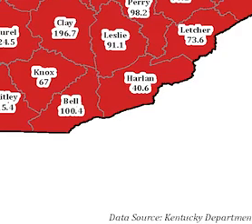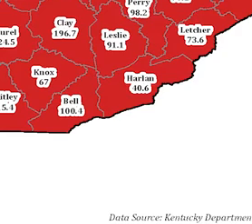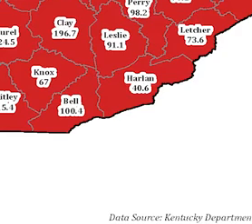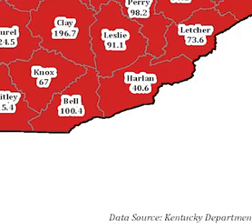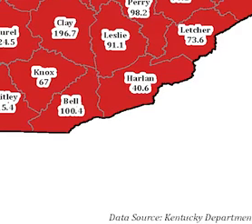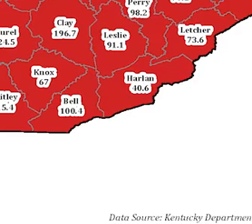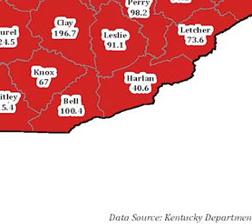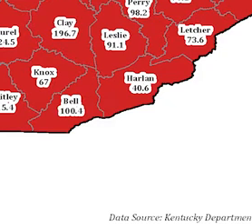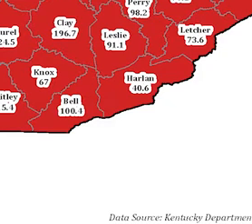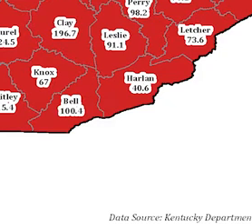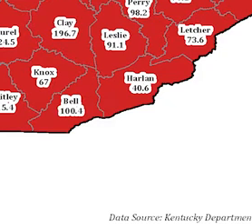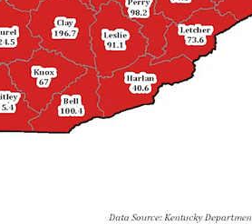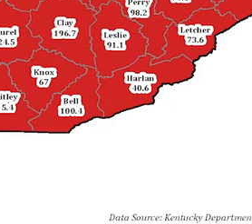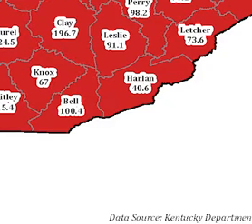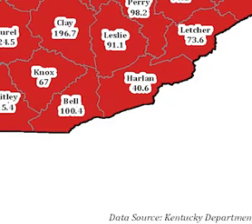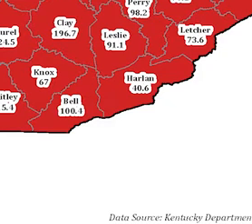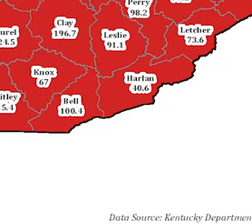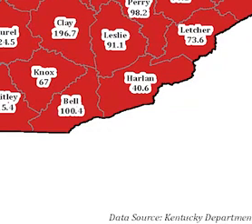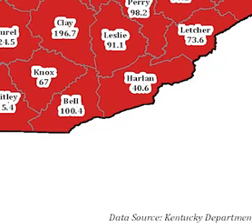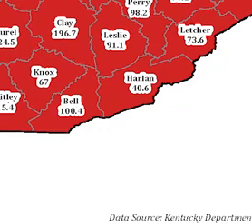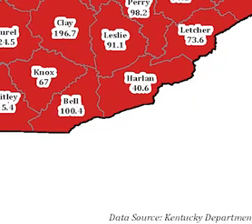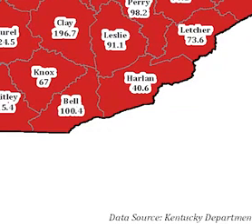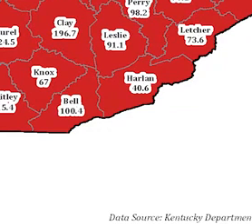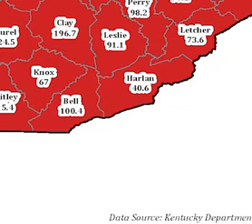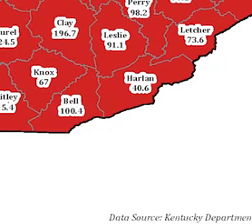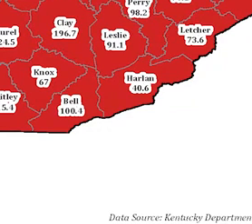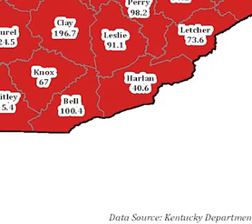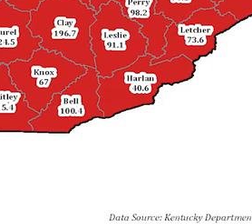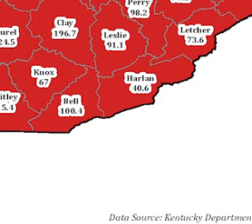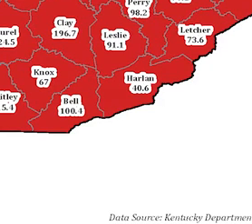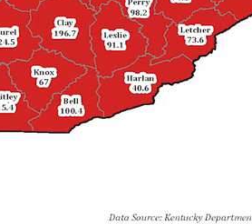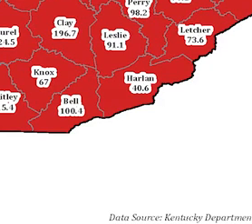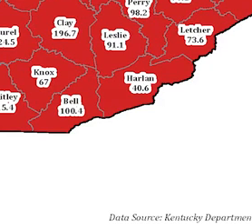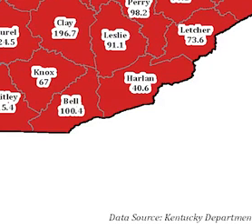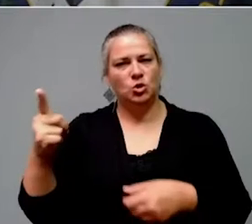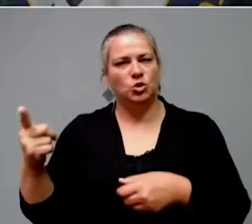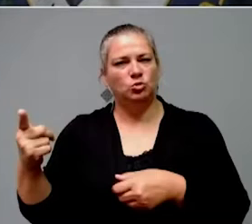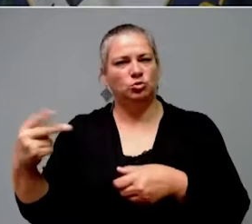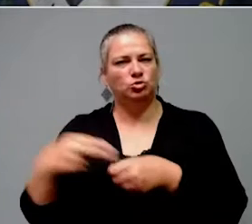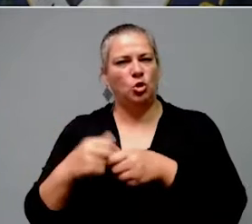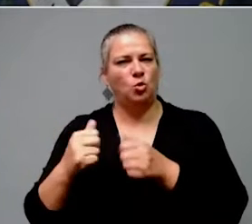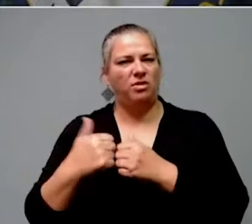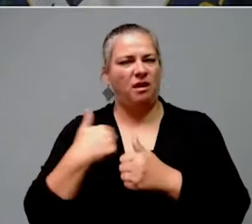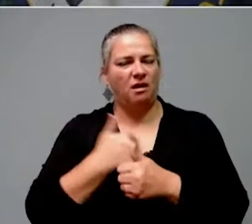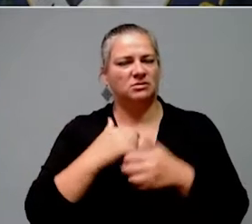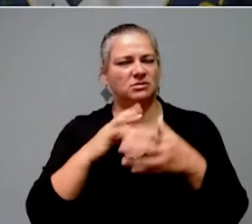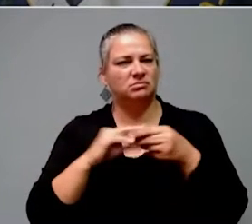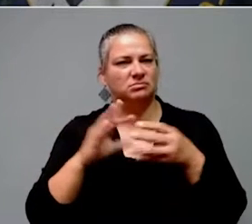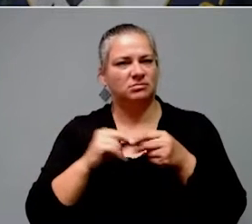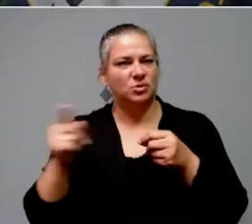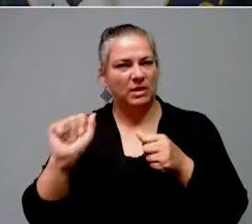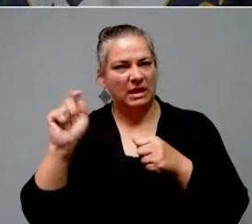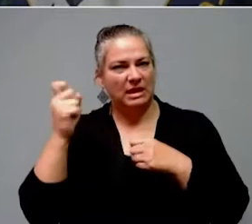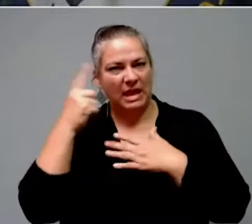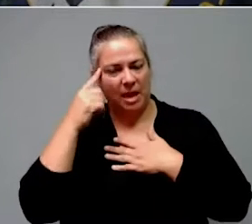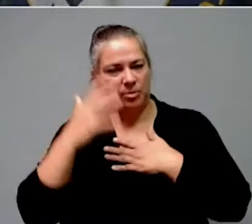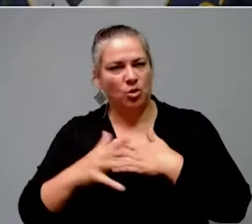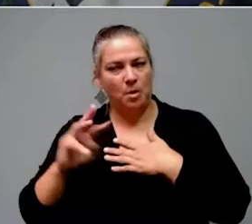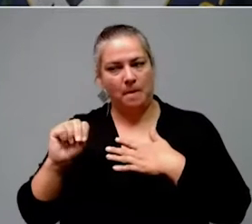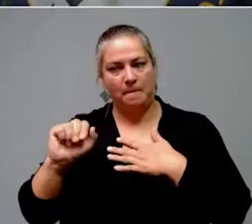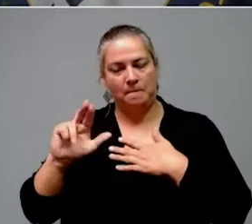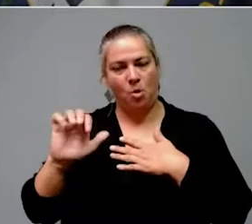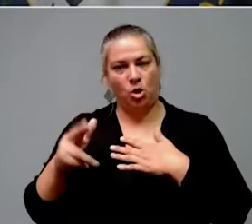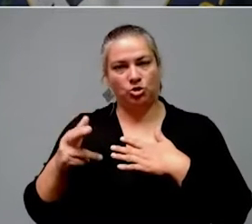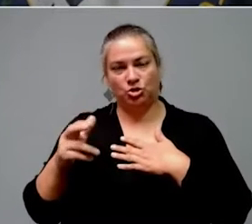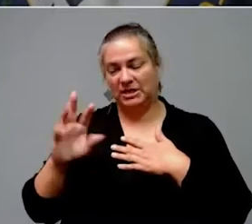With coronavirus cases soaring across the state, Governor Andy Beshear and Public Health Commissioner Dr. Stephen Stack are continuing to